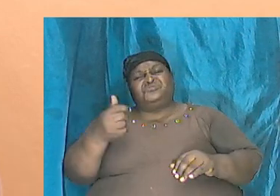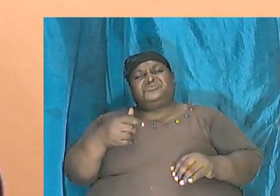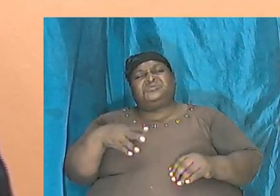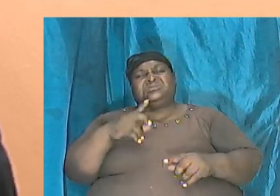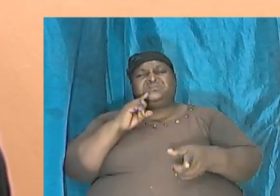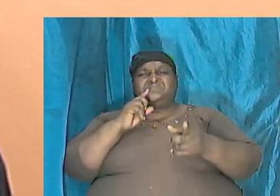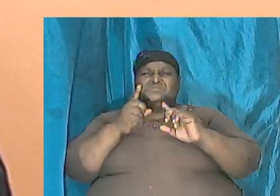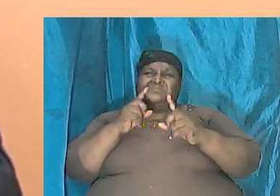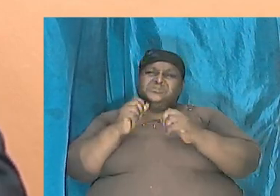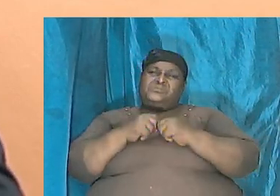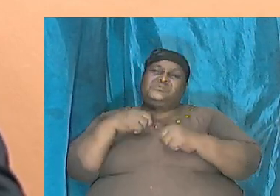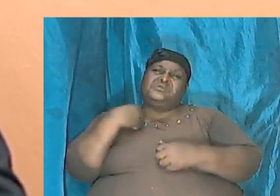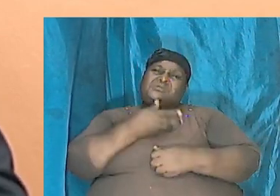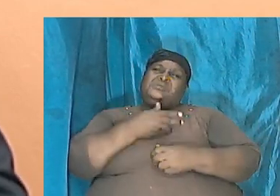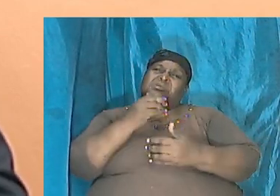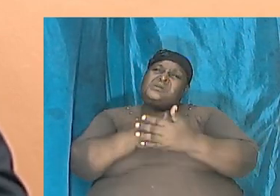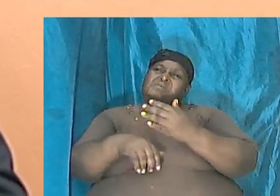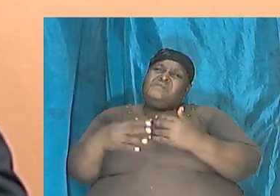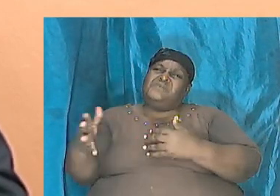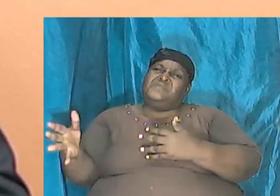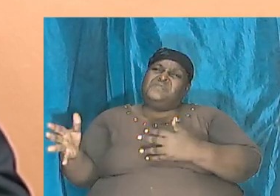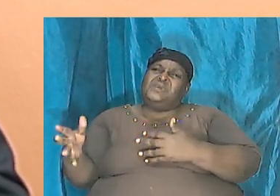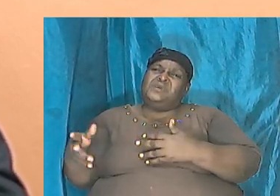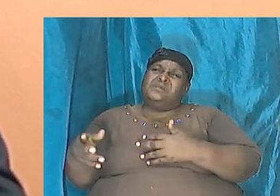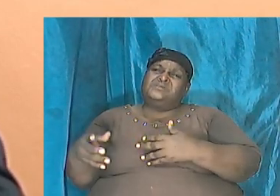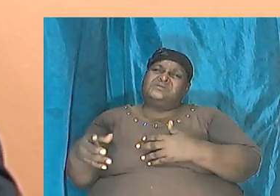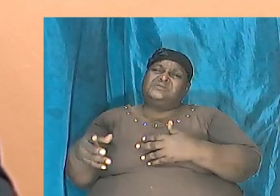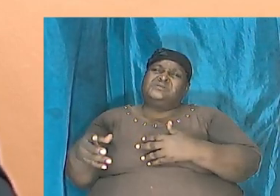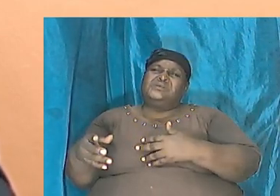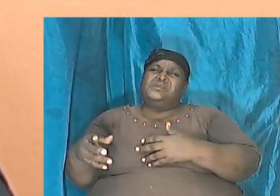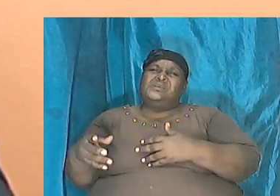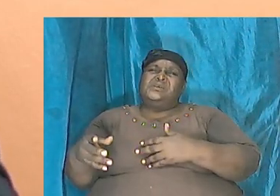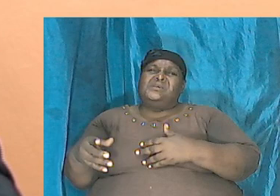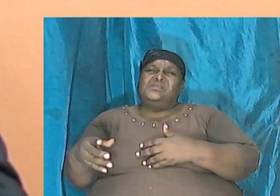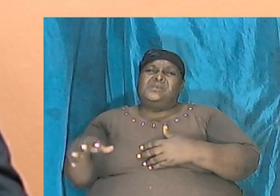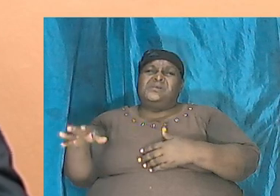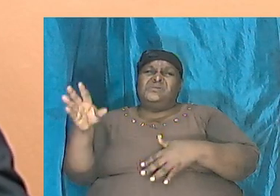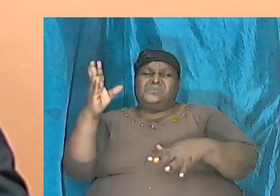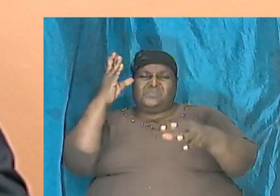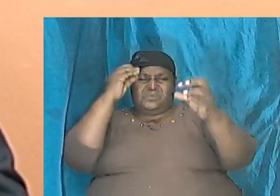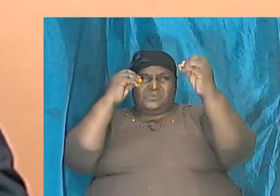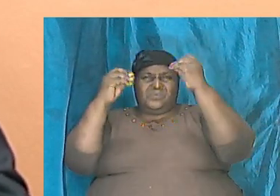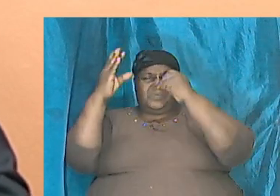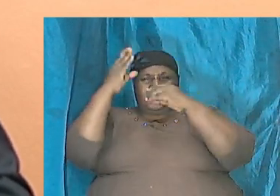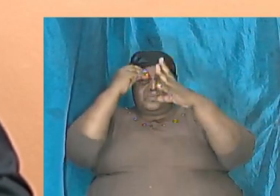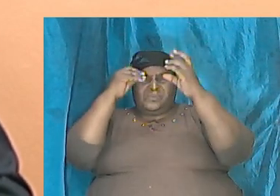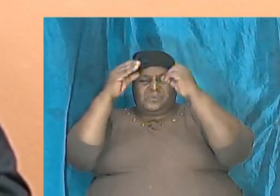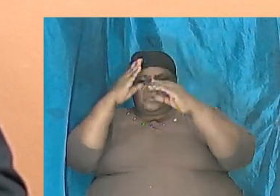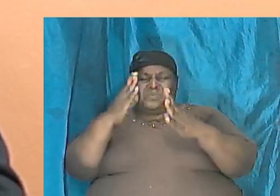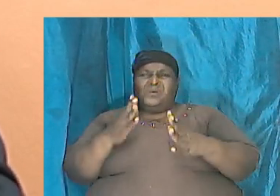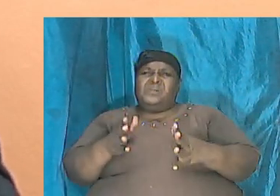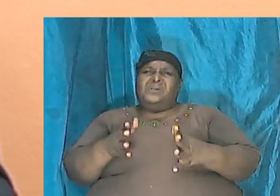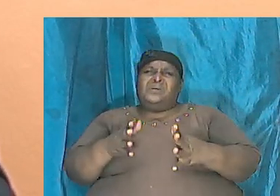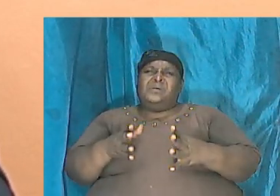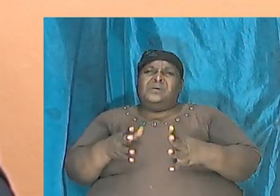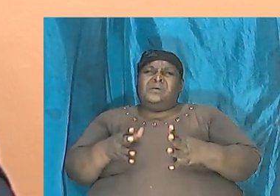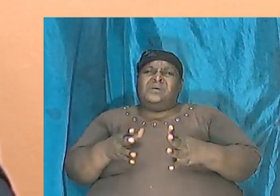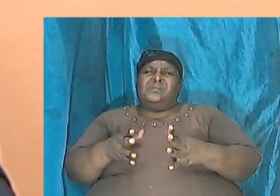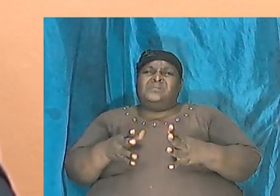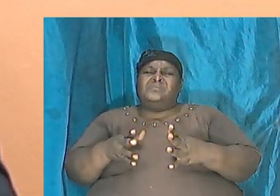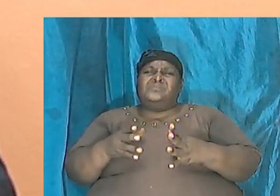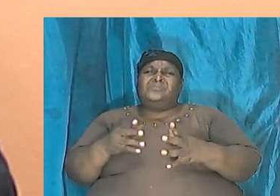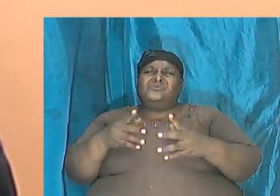things that skeptics use to try to disprove and to invalidate the Bible.